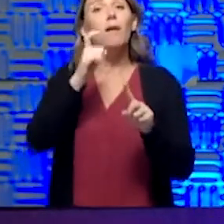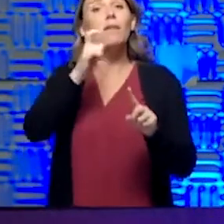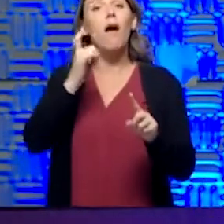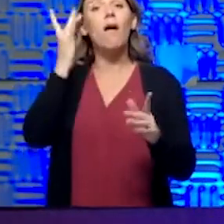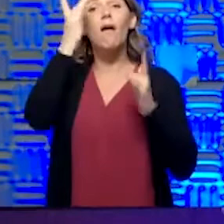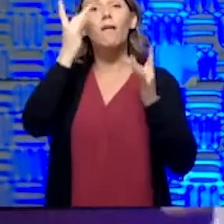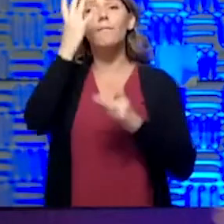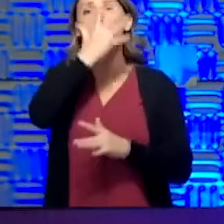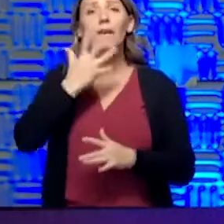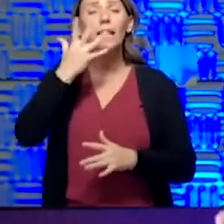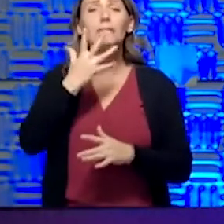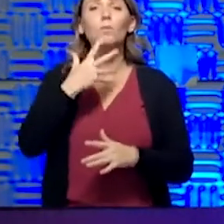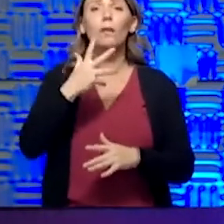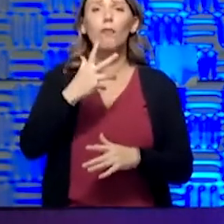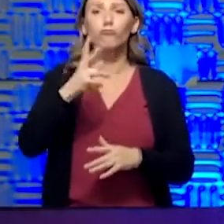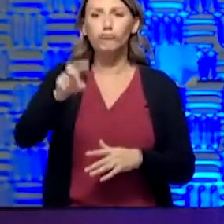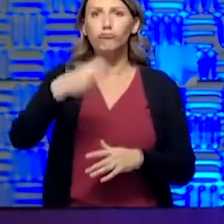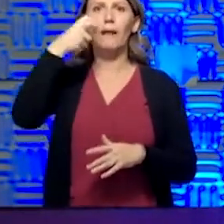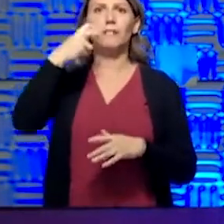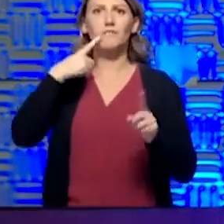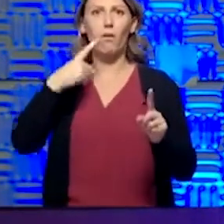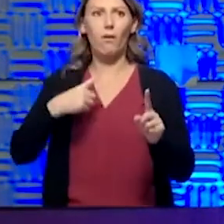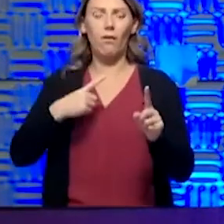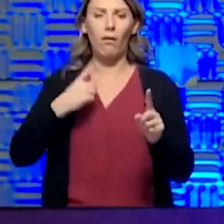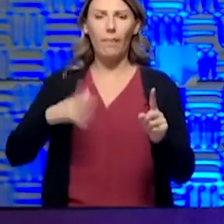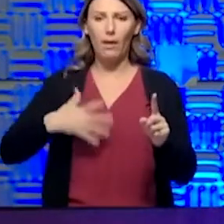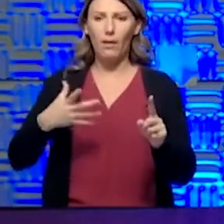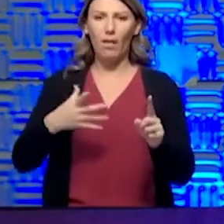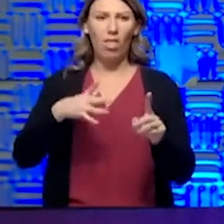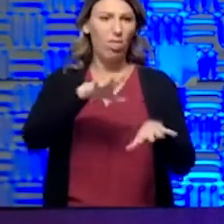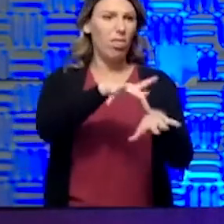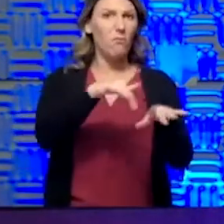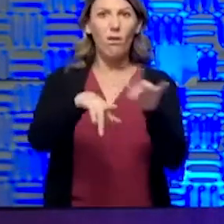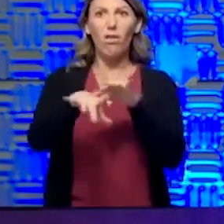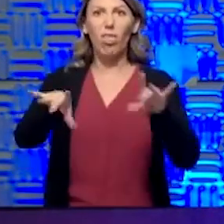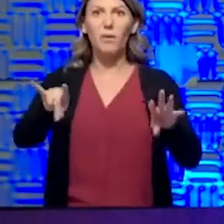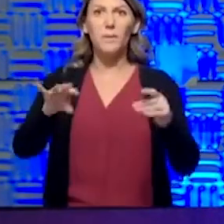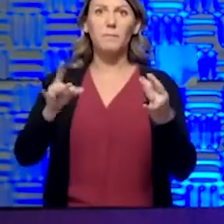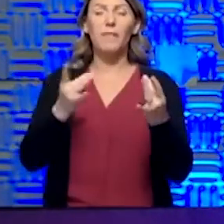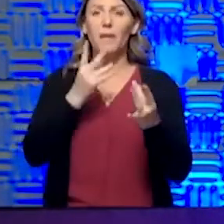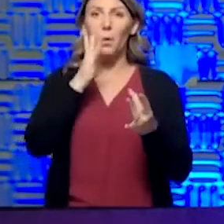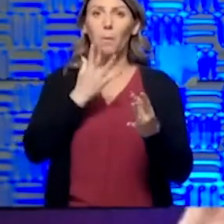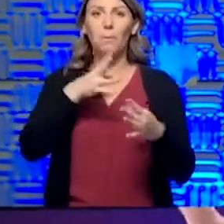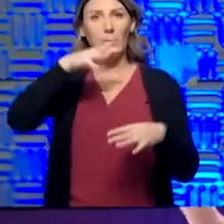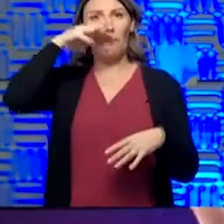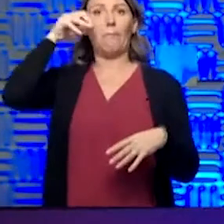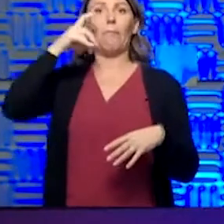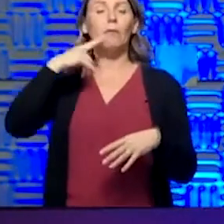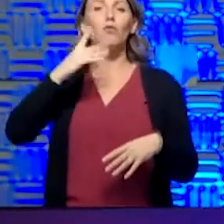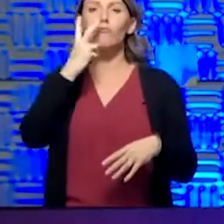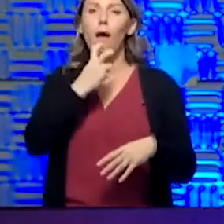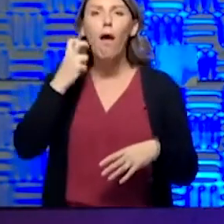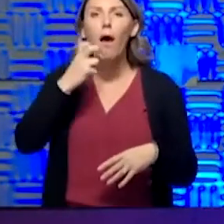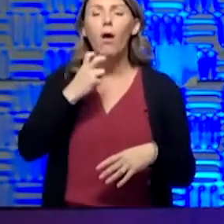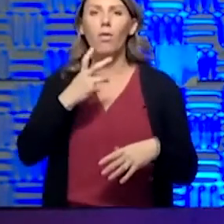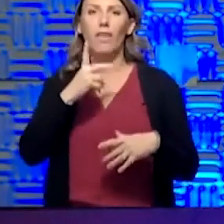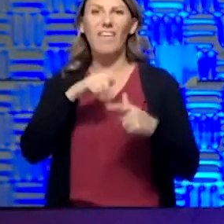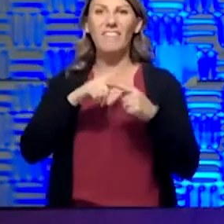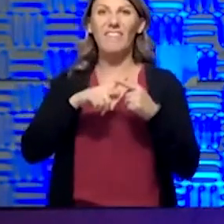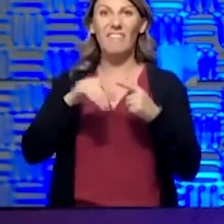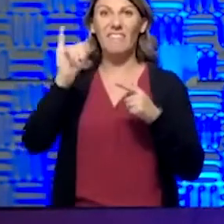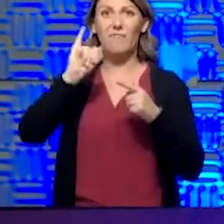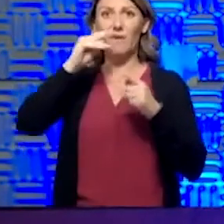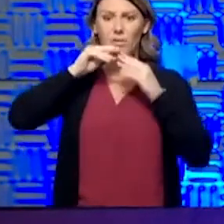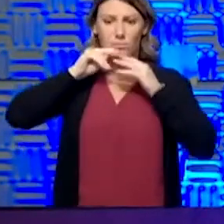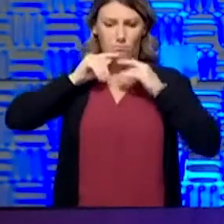transfers it from whatever else you've had up to your face, and that's where it starts to get into your mouth, your nose, and that's when you start to get the infection going. And